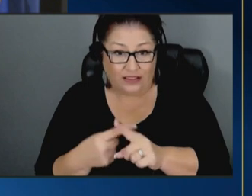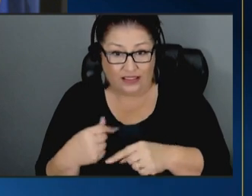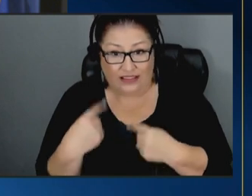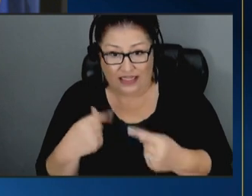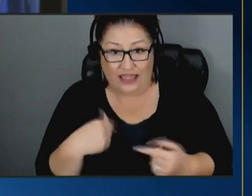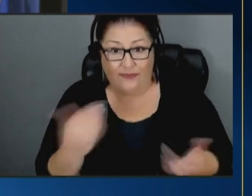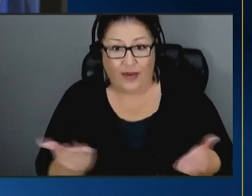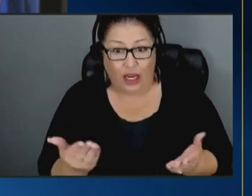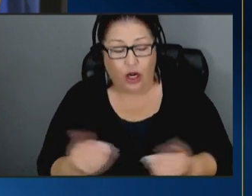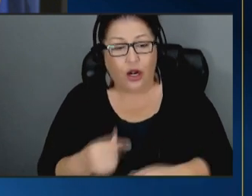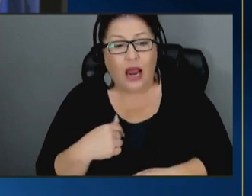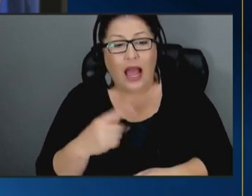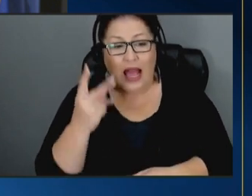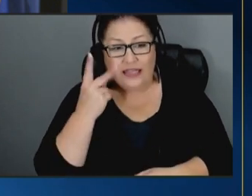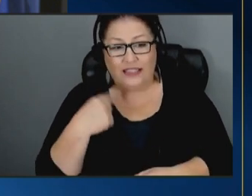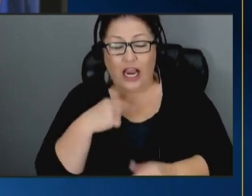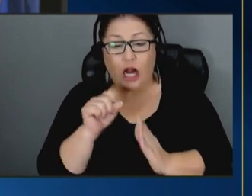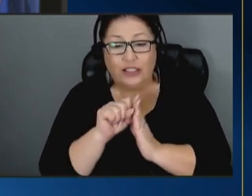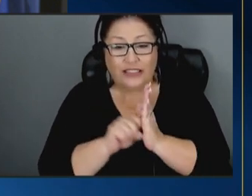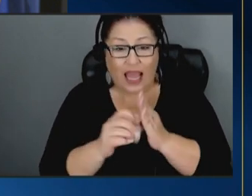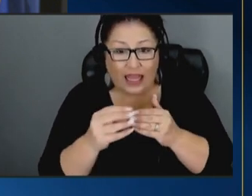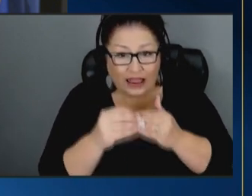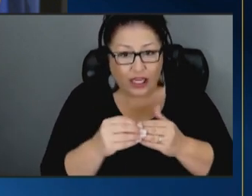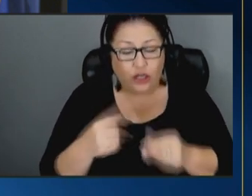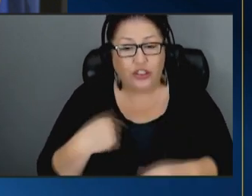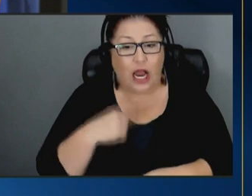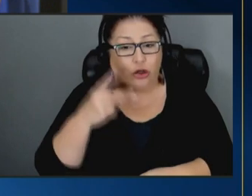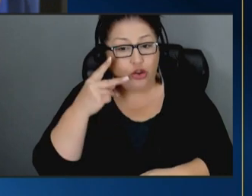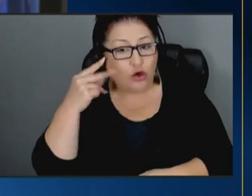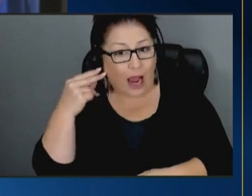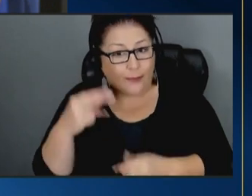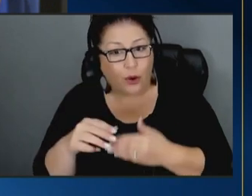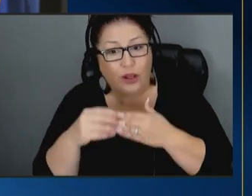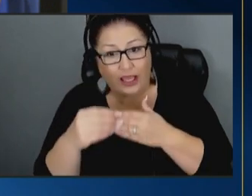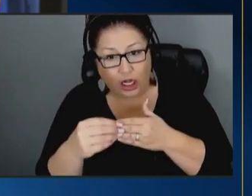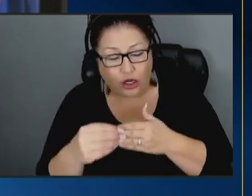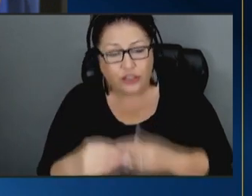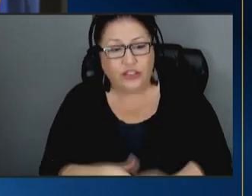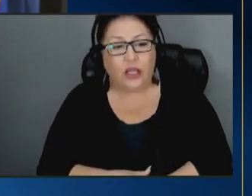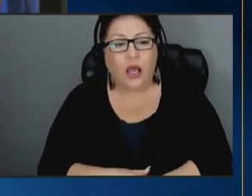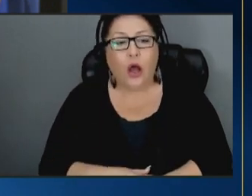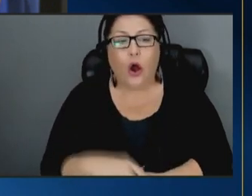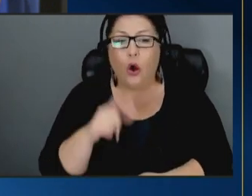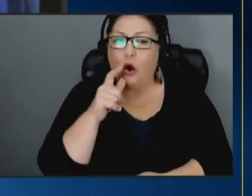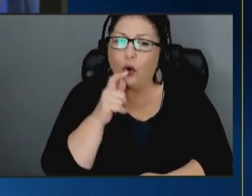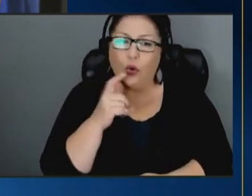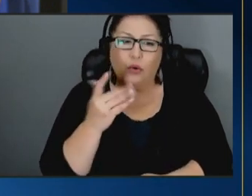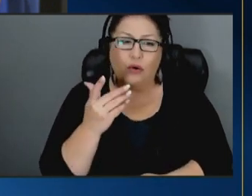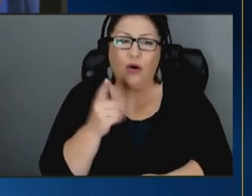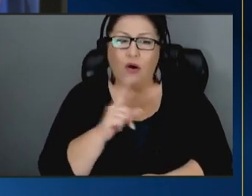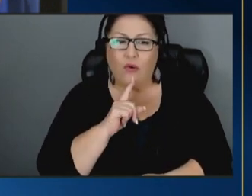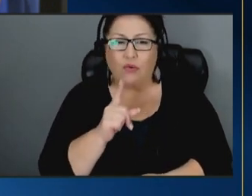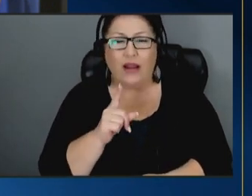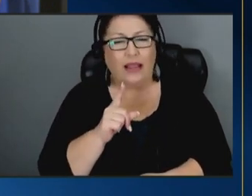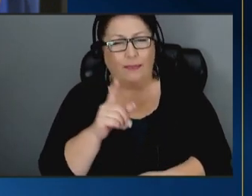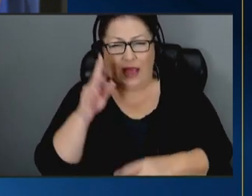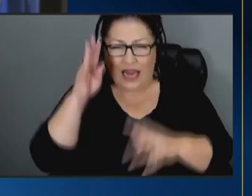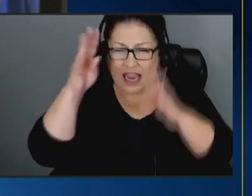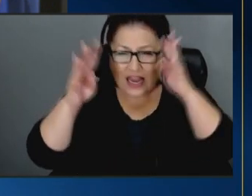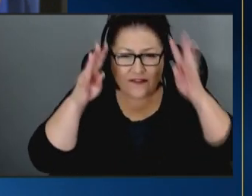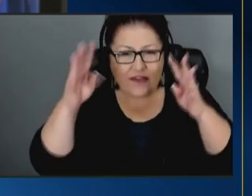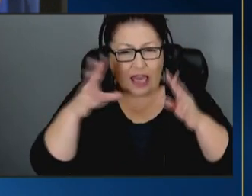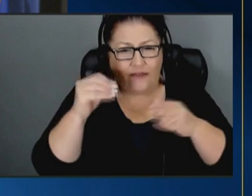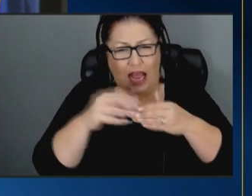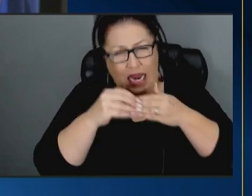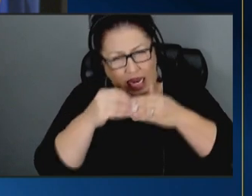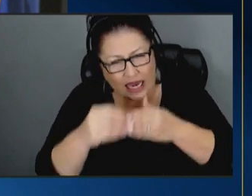i see our state leaders our tribal leaders um who are being innovative and who are leading with